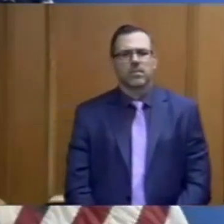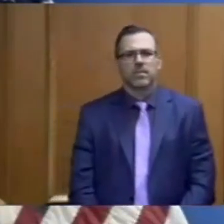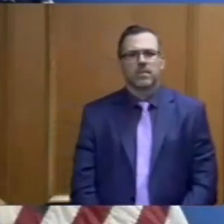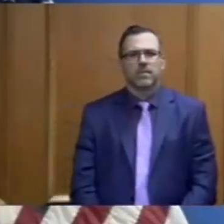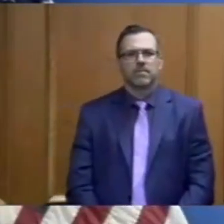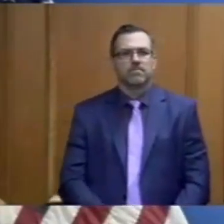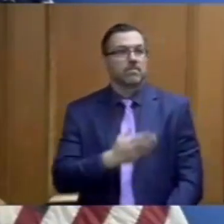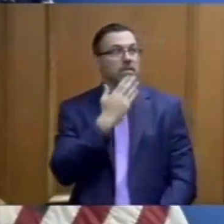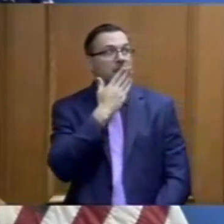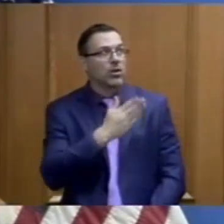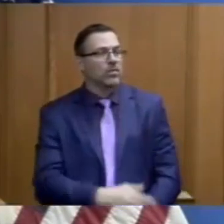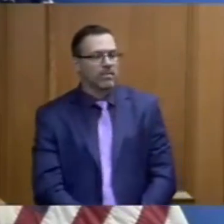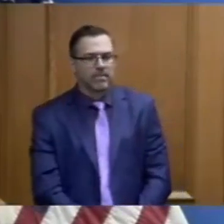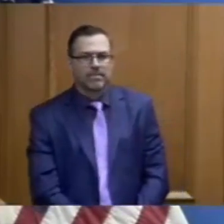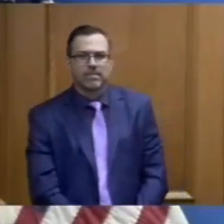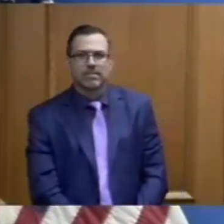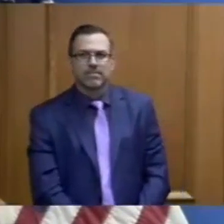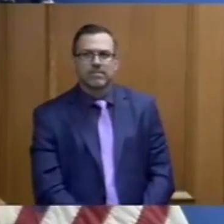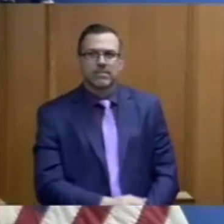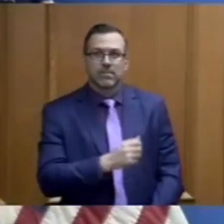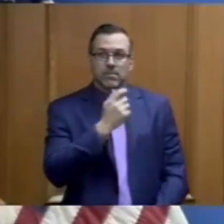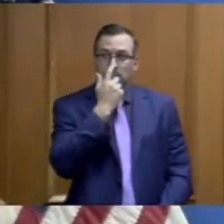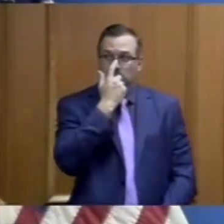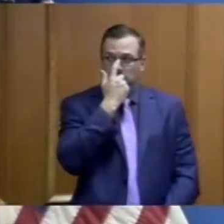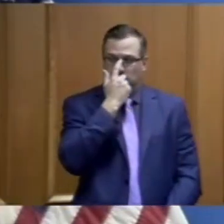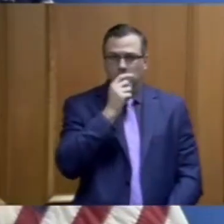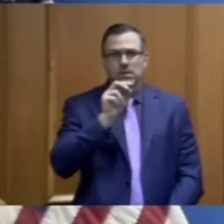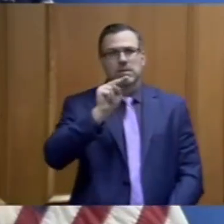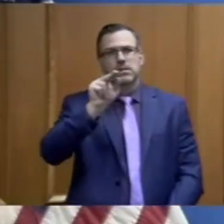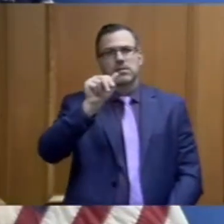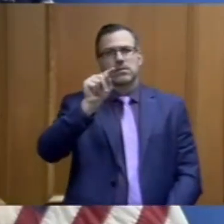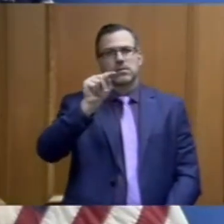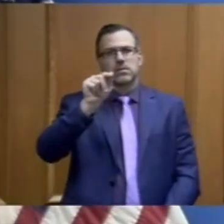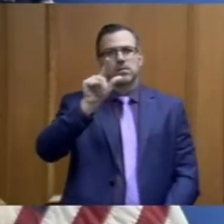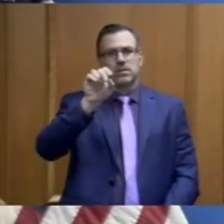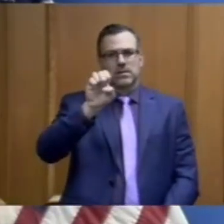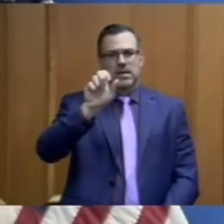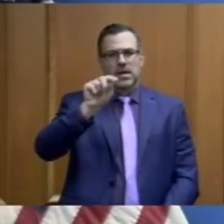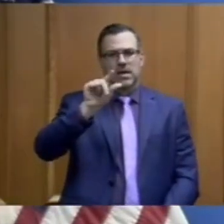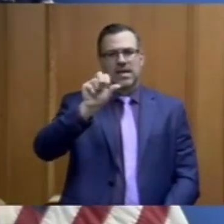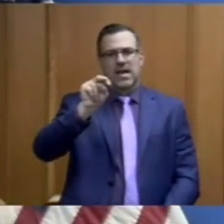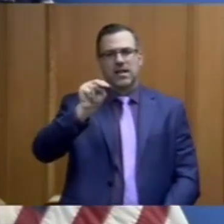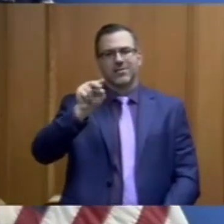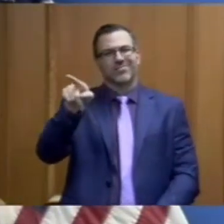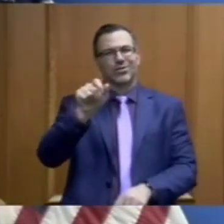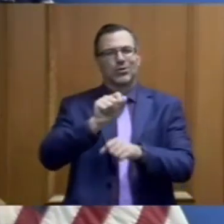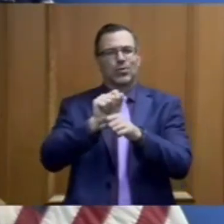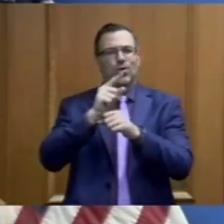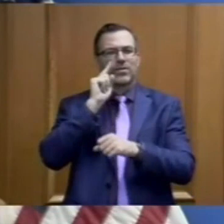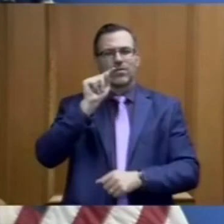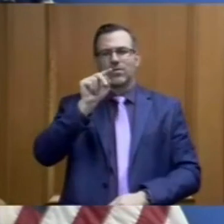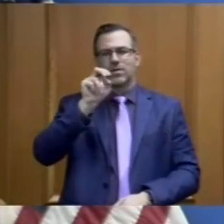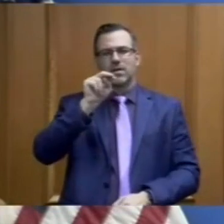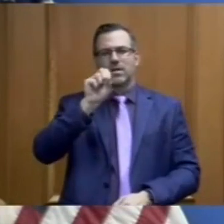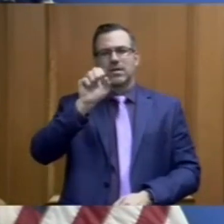Thank you. Thank you. Next, we'll go to Natalie Allison with the Tennessean. Natalie, your line is open.